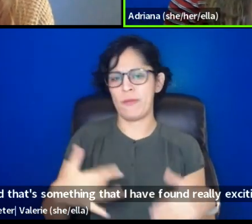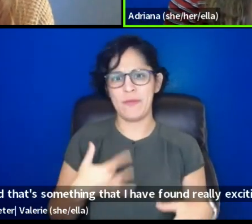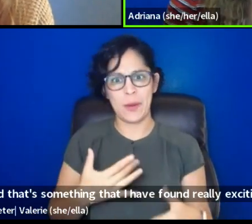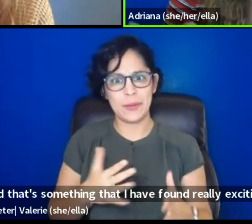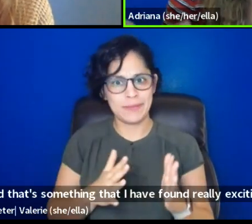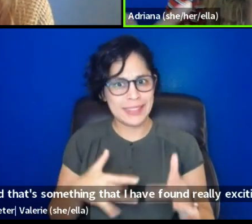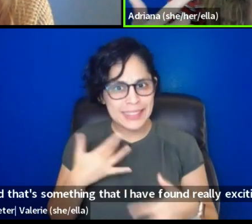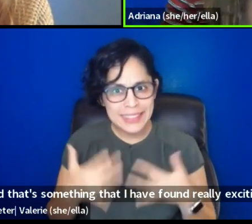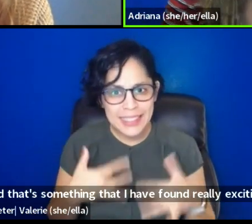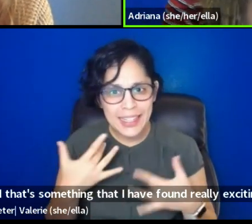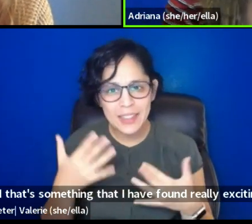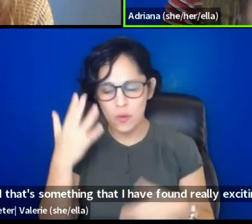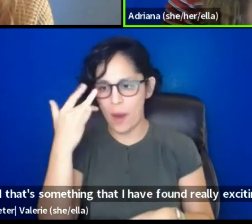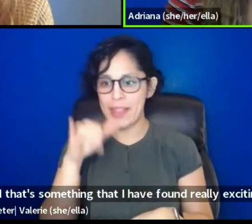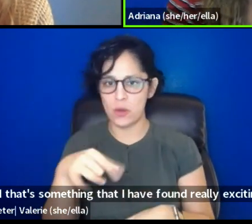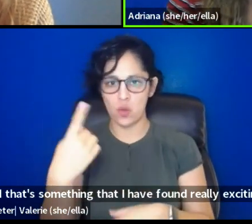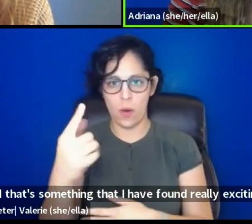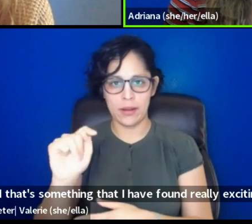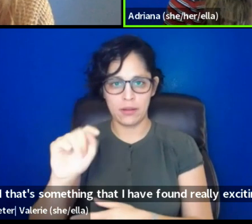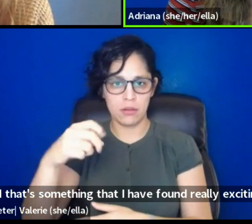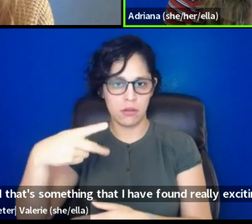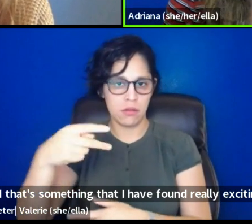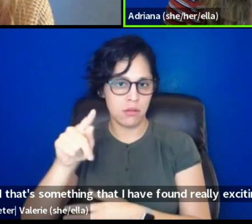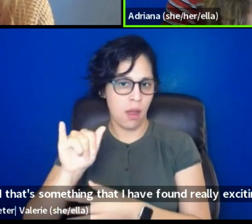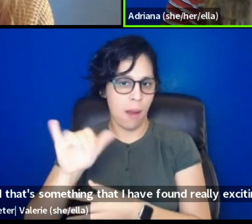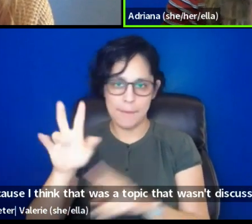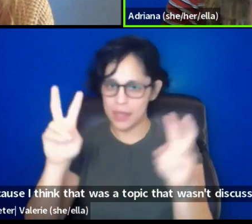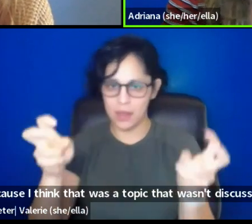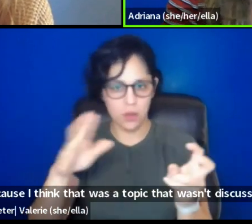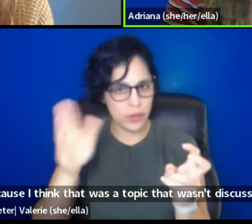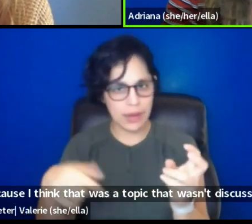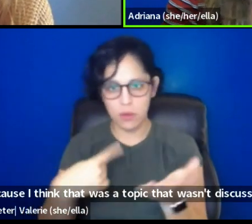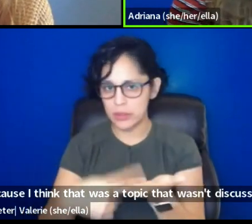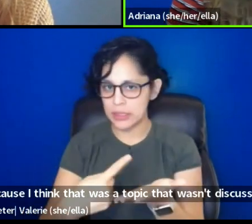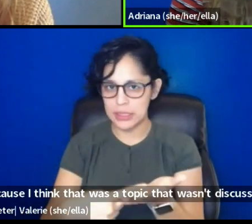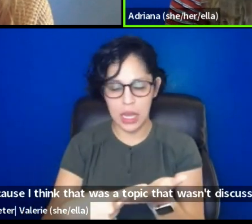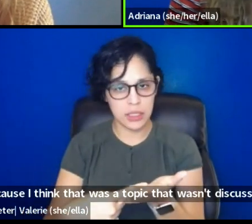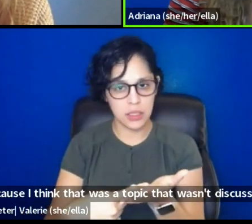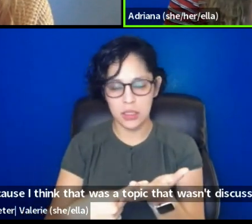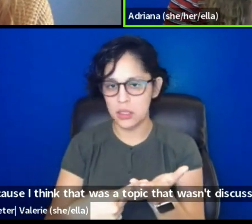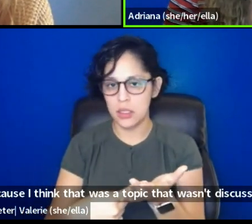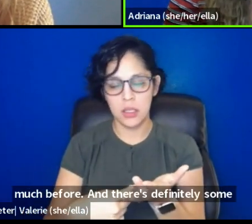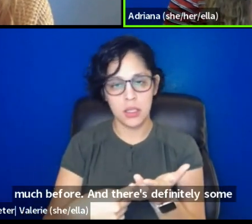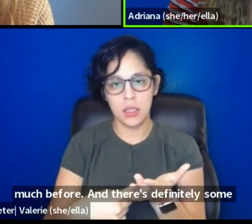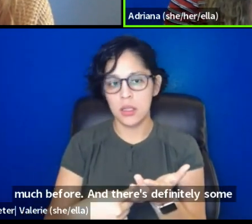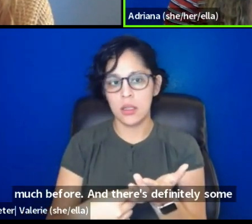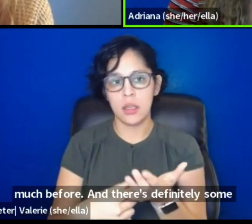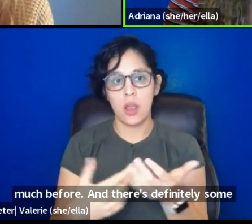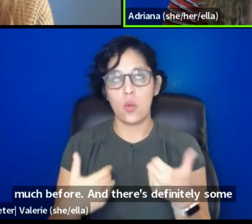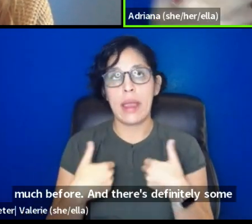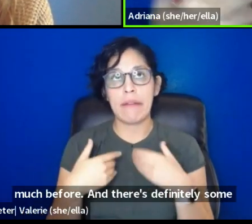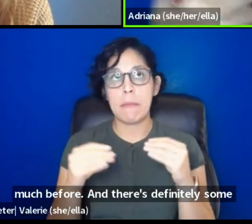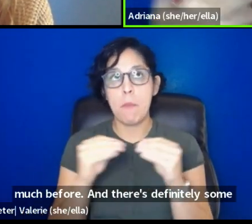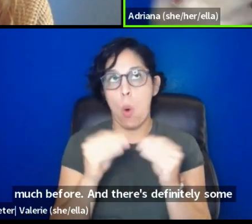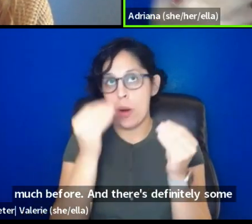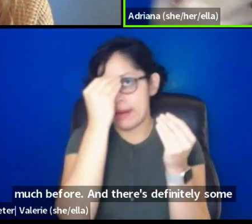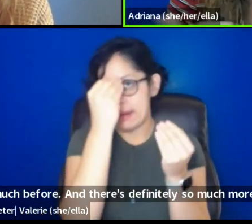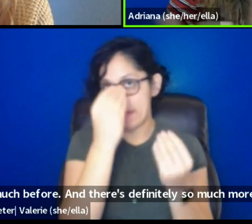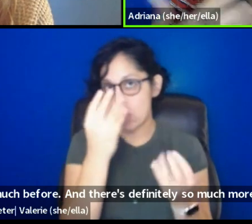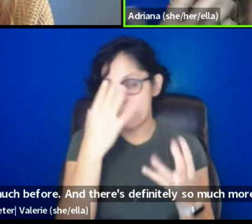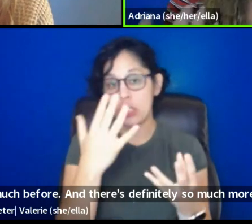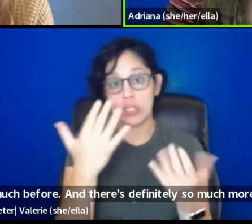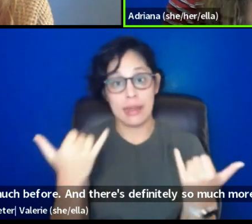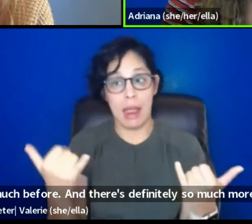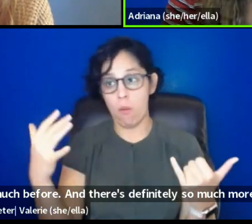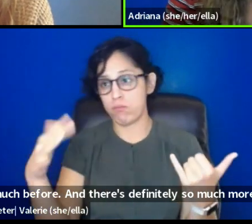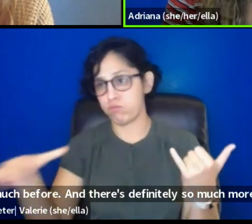because I think that was a topic that wasn't discussed much before, um, and there's definitely so much more information out there